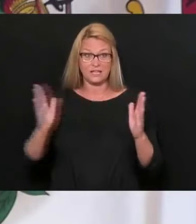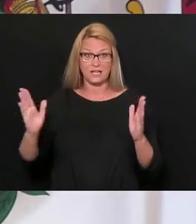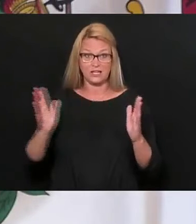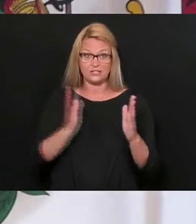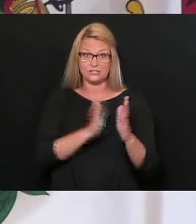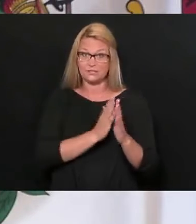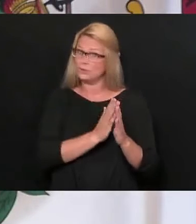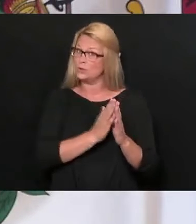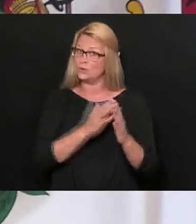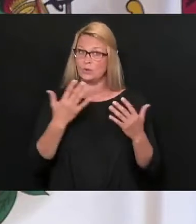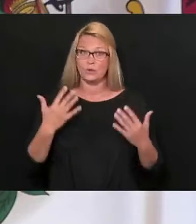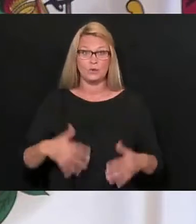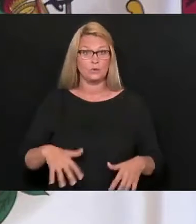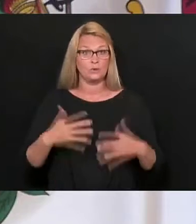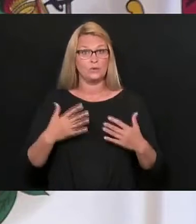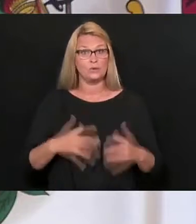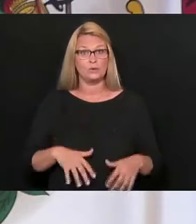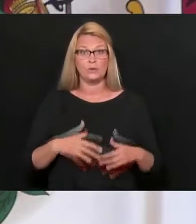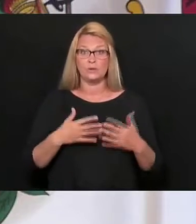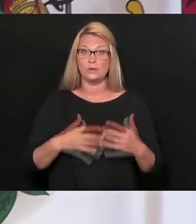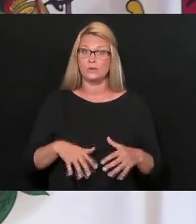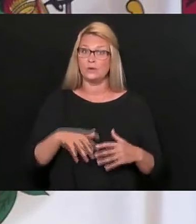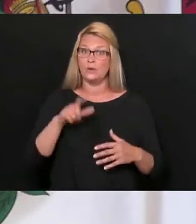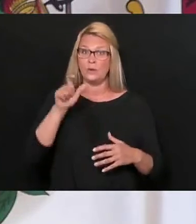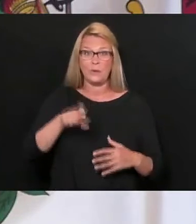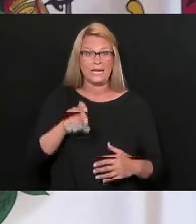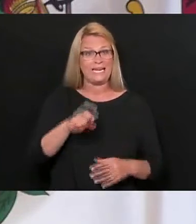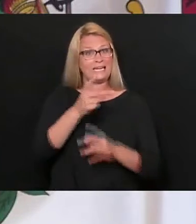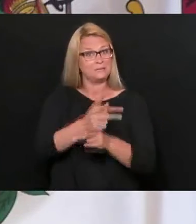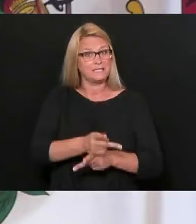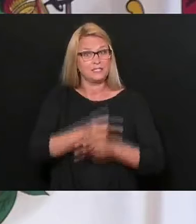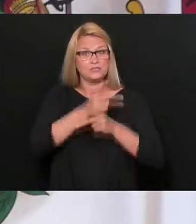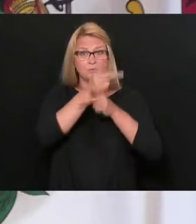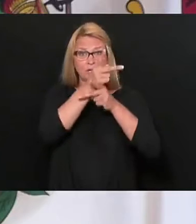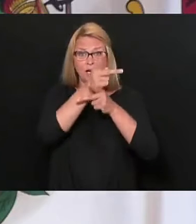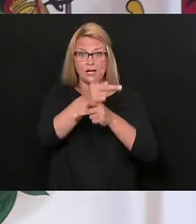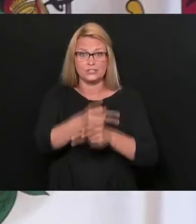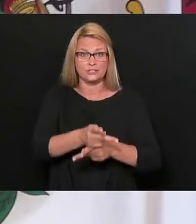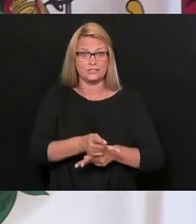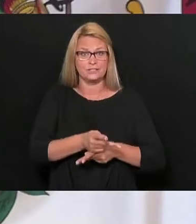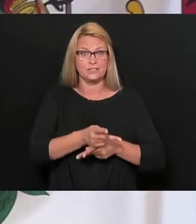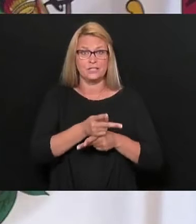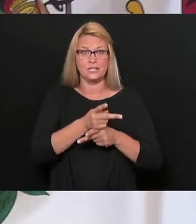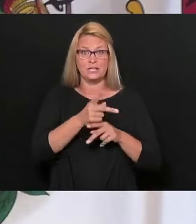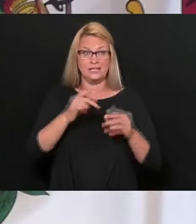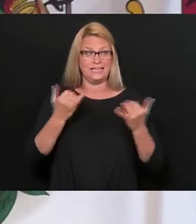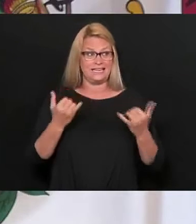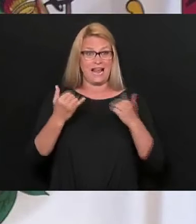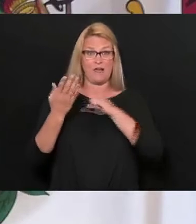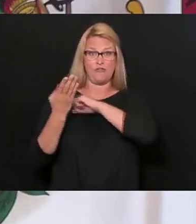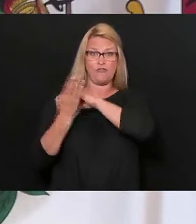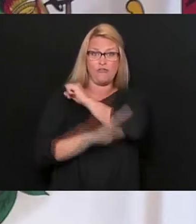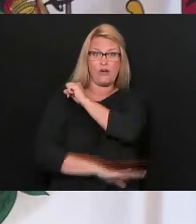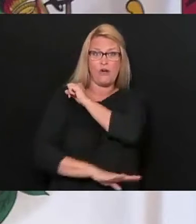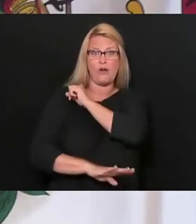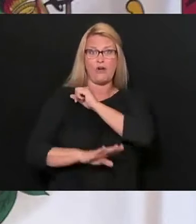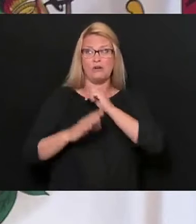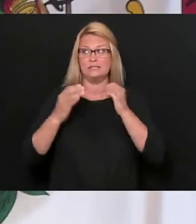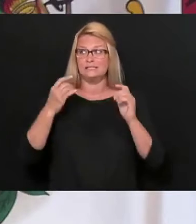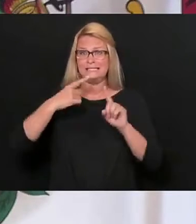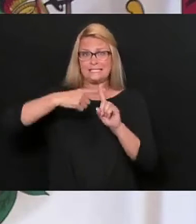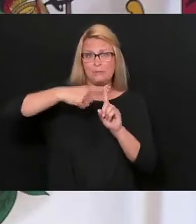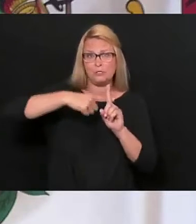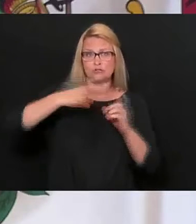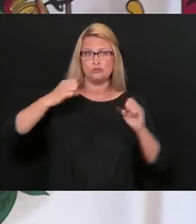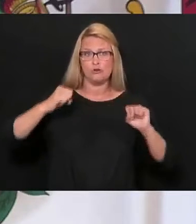We have got to be super, super cautious as we enter the fall and temperatures, you know, get a little colder